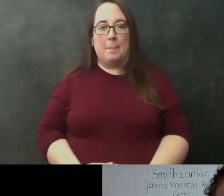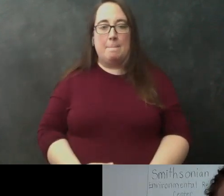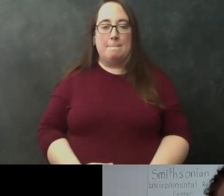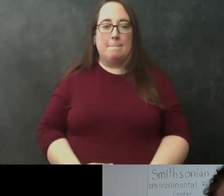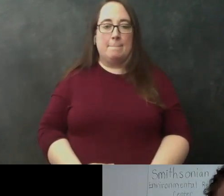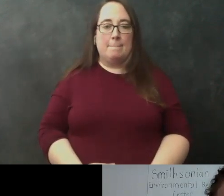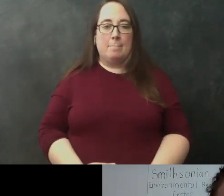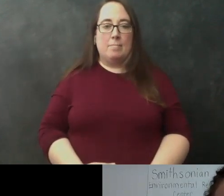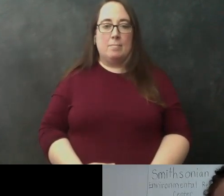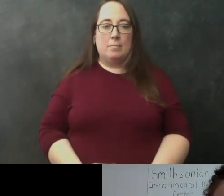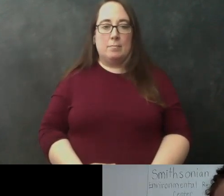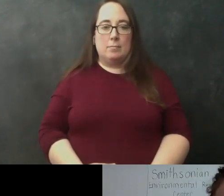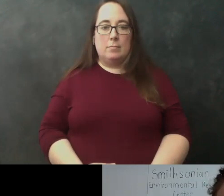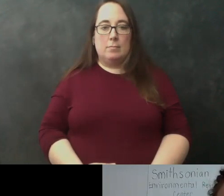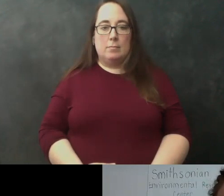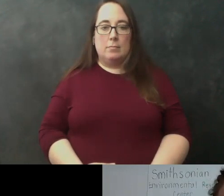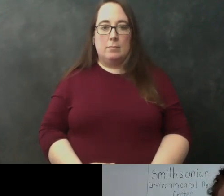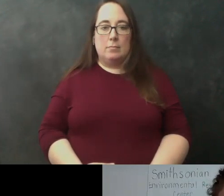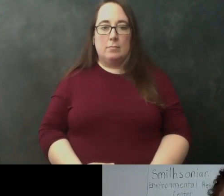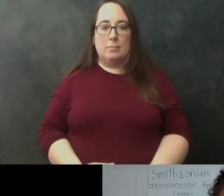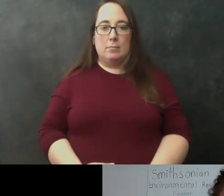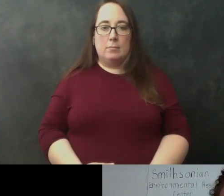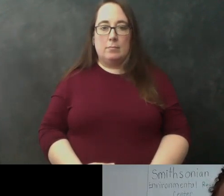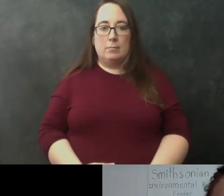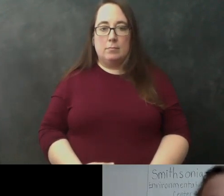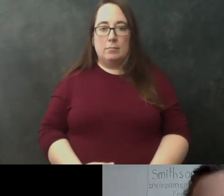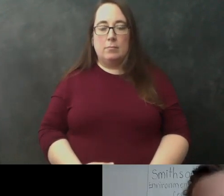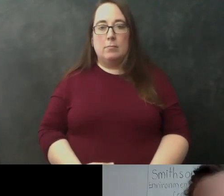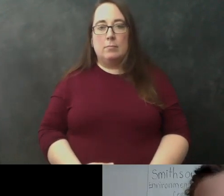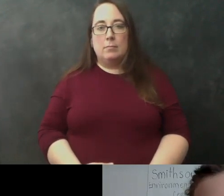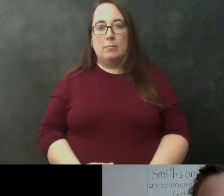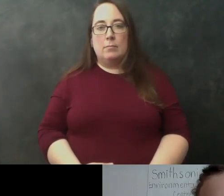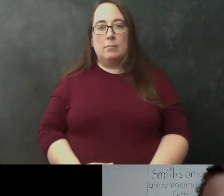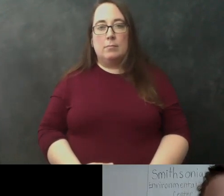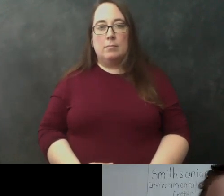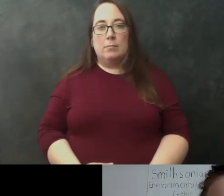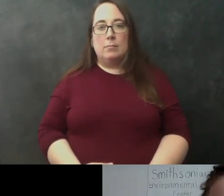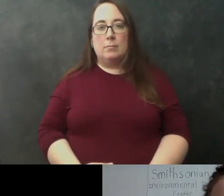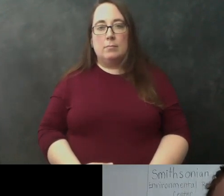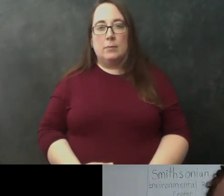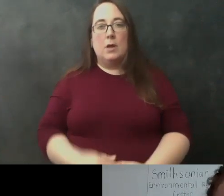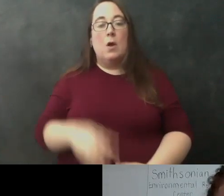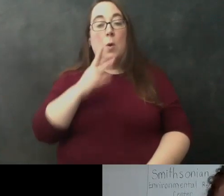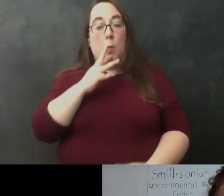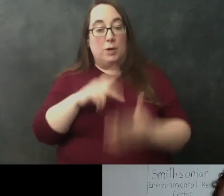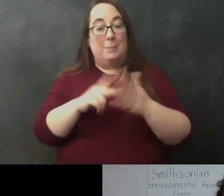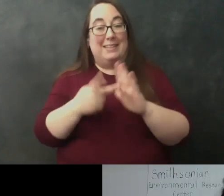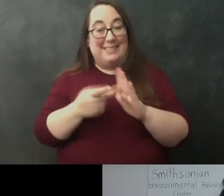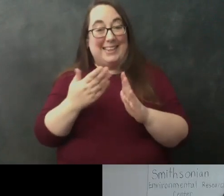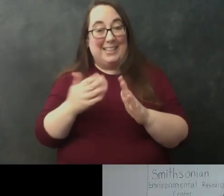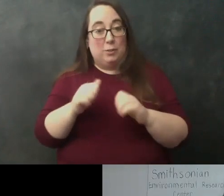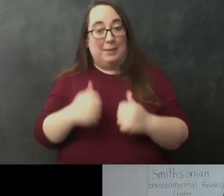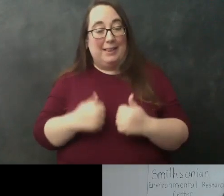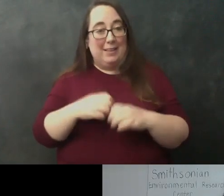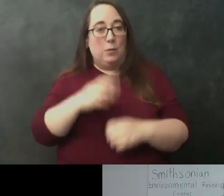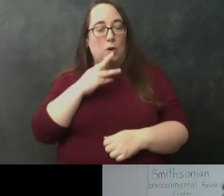and so and when you're saying water water katrina you mean like that like the little organisms that could be living in the water it would be their